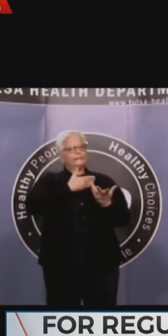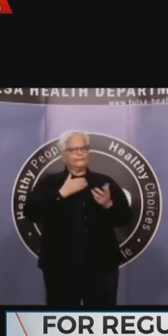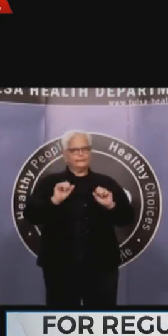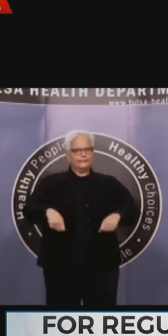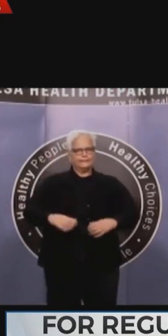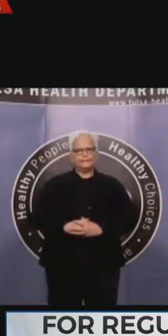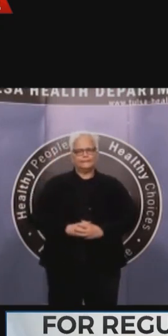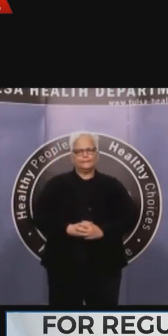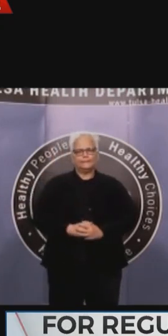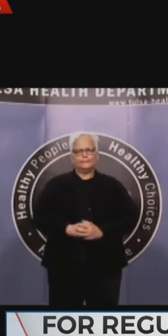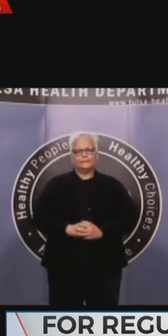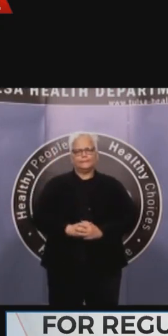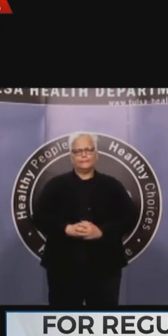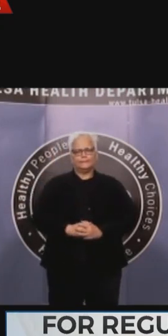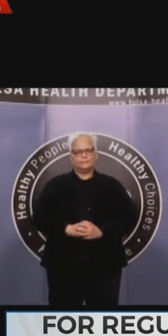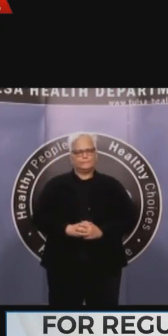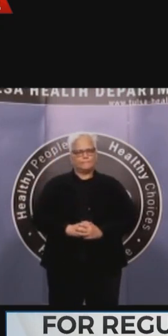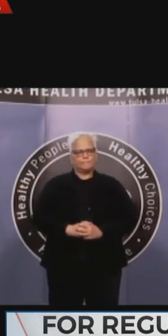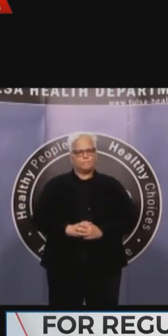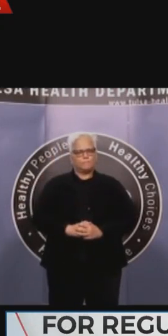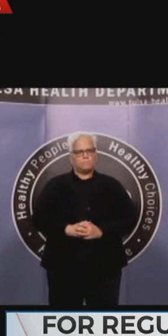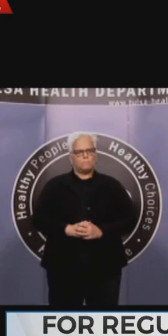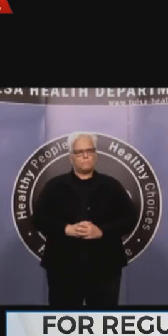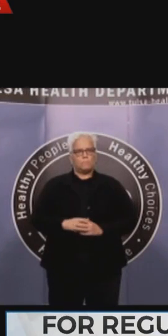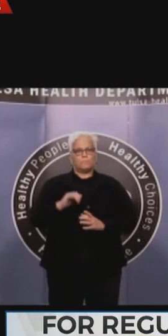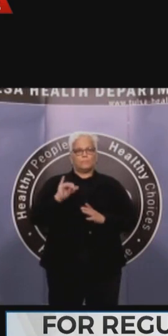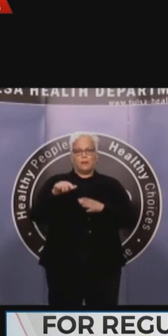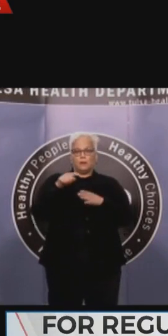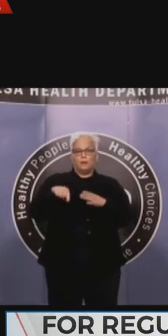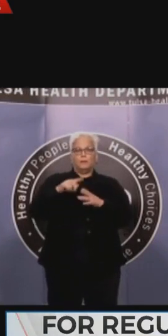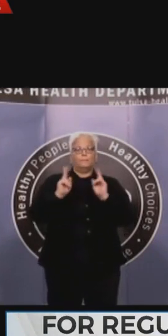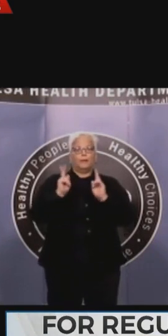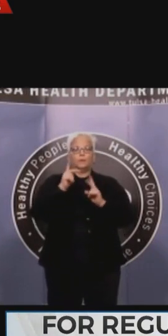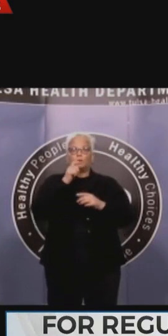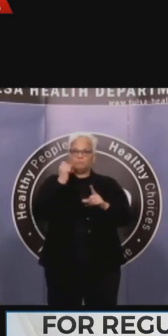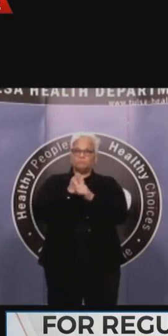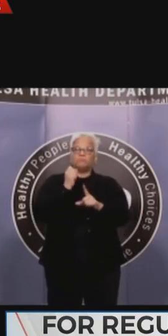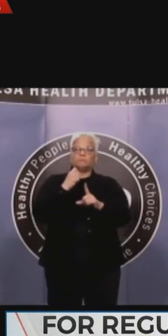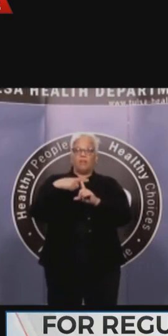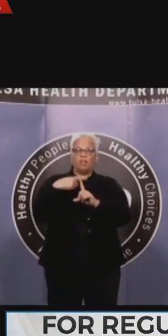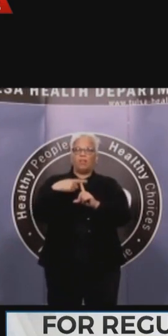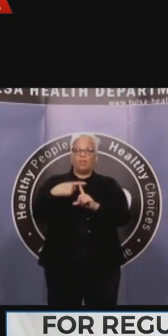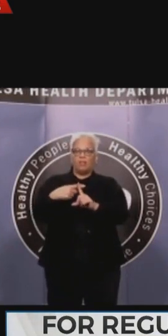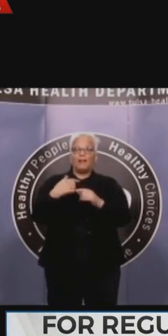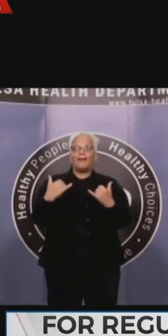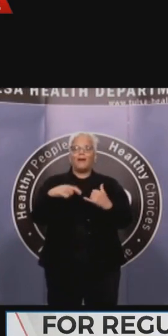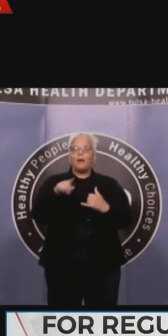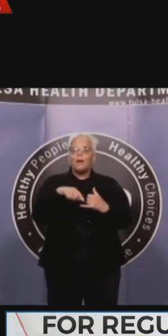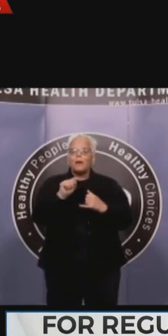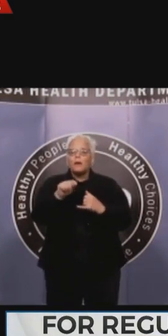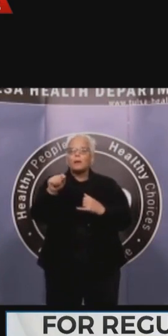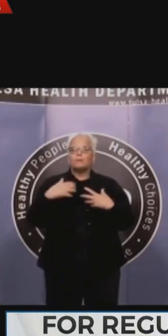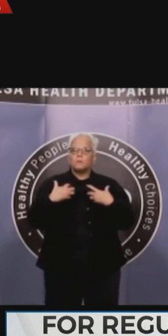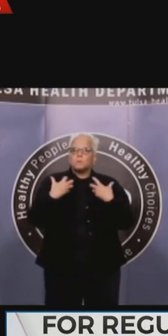Now, in closing this holiday weekend, it is all about hope. And I love the inspiring words of Bruce and our mayor.